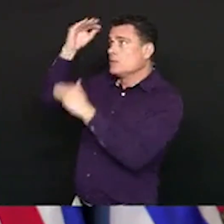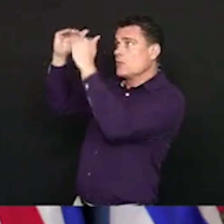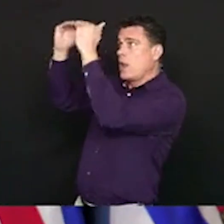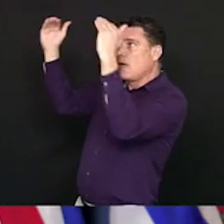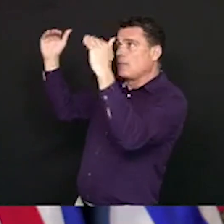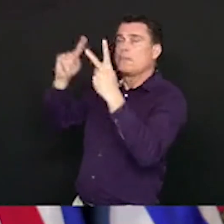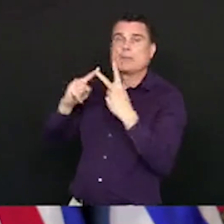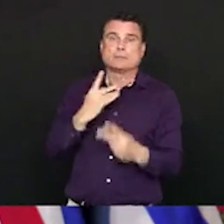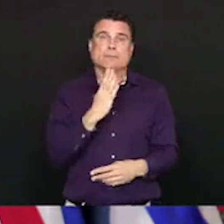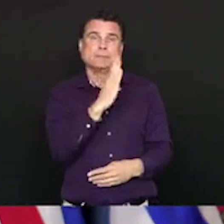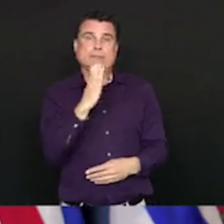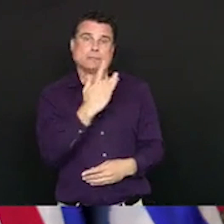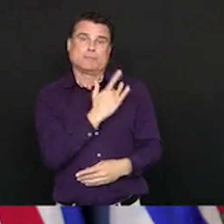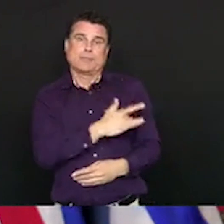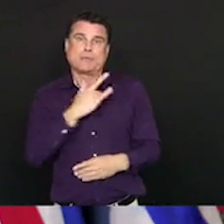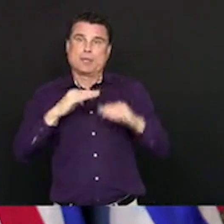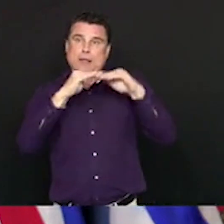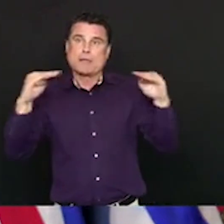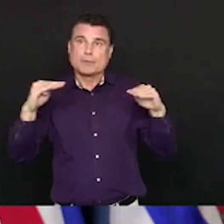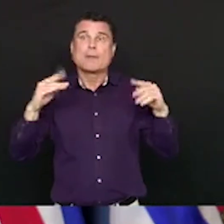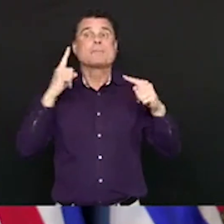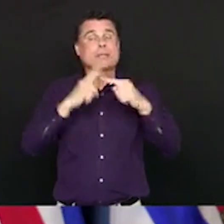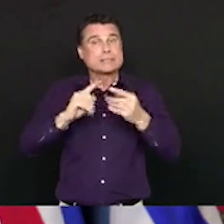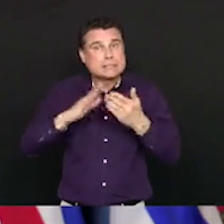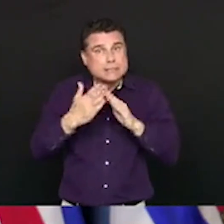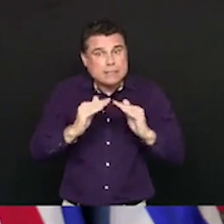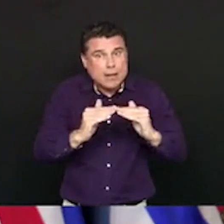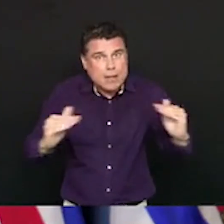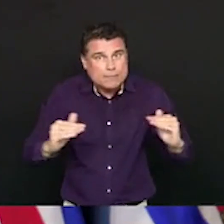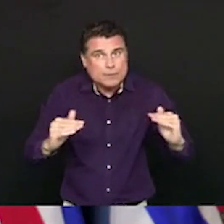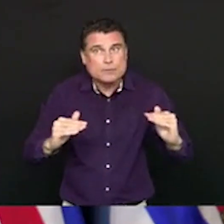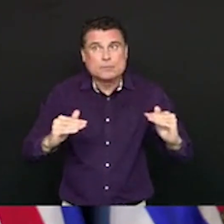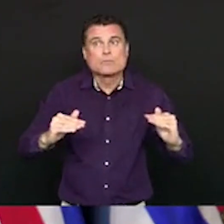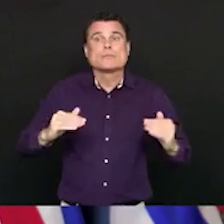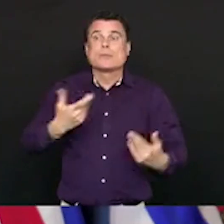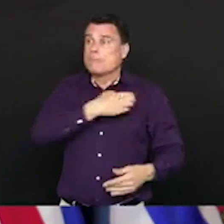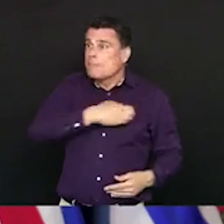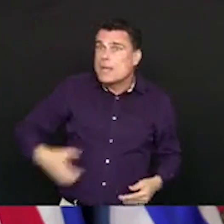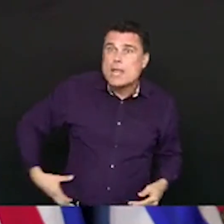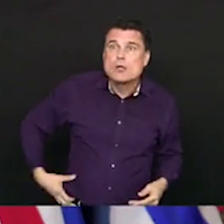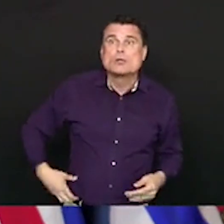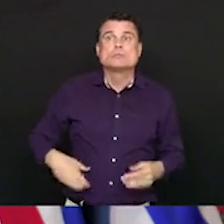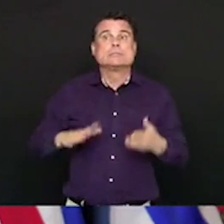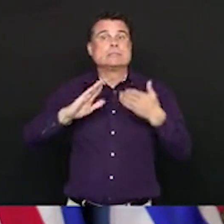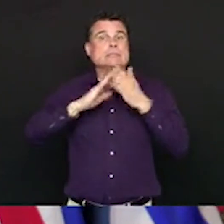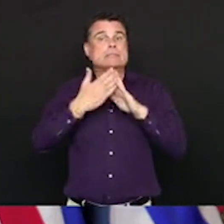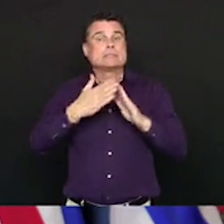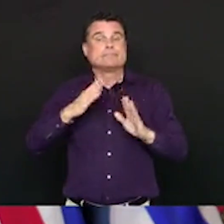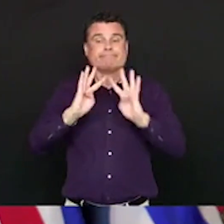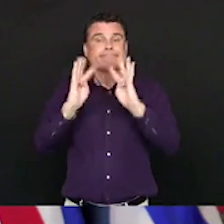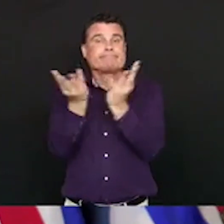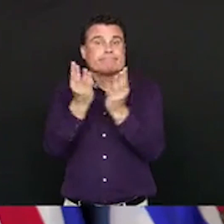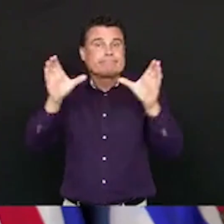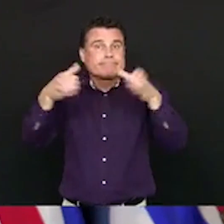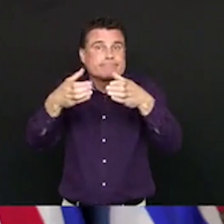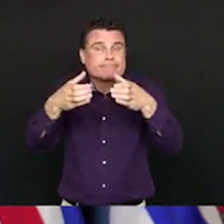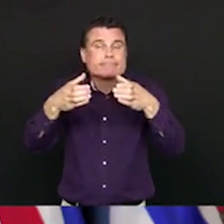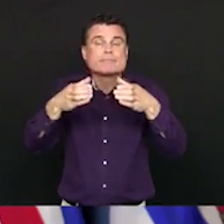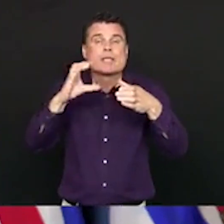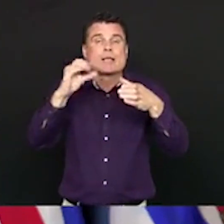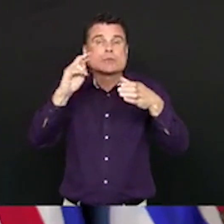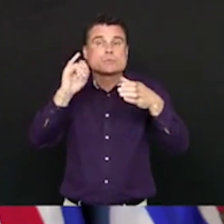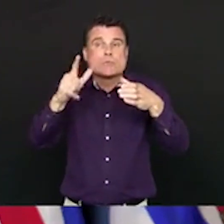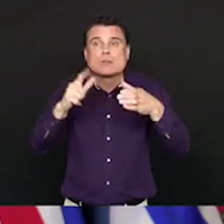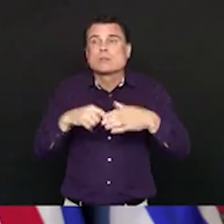are also the front line when it comes to delivering services. If people feel that they're not getting what they need at any of these